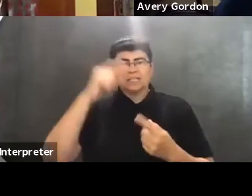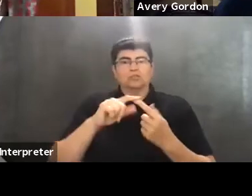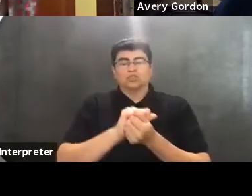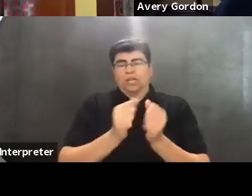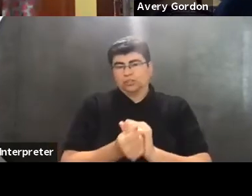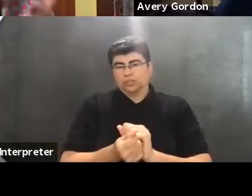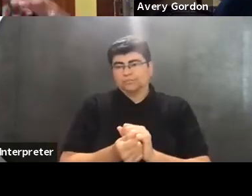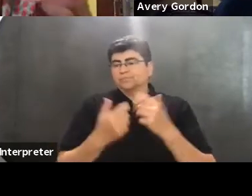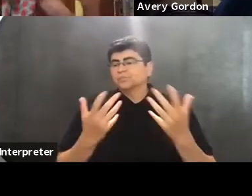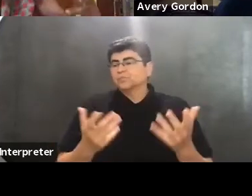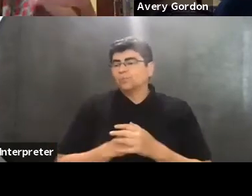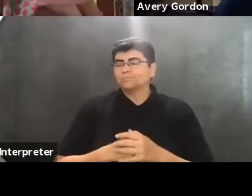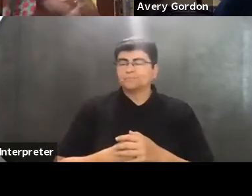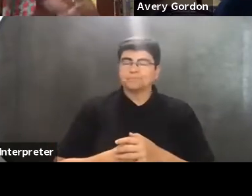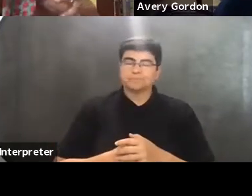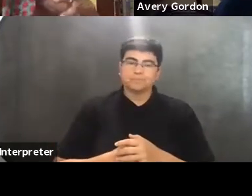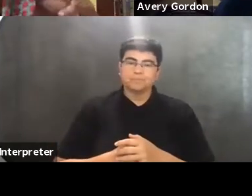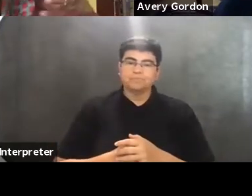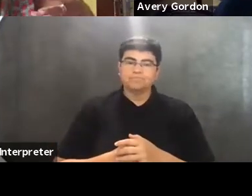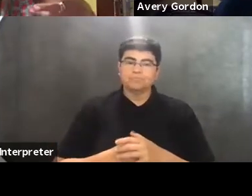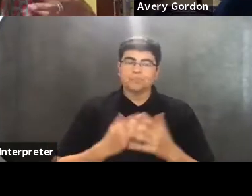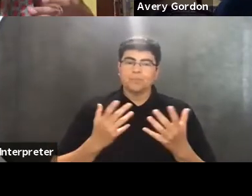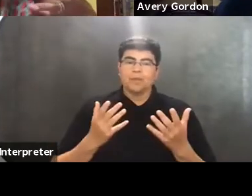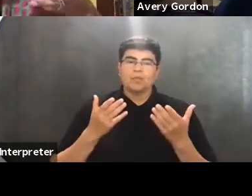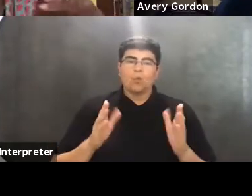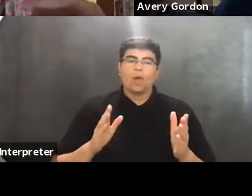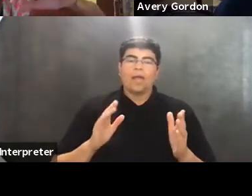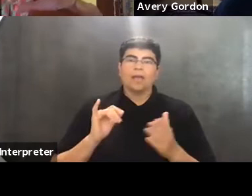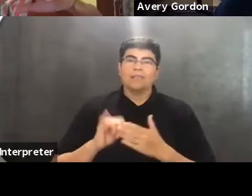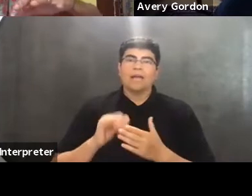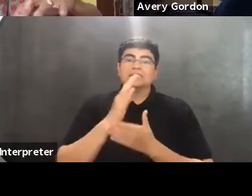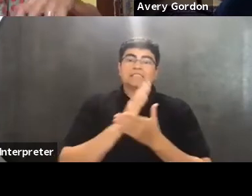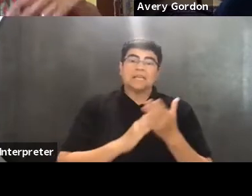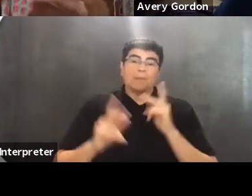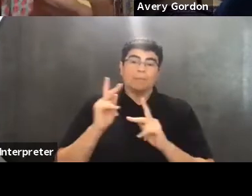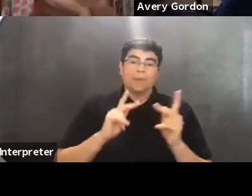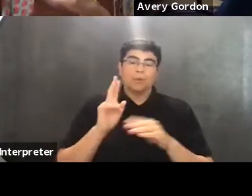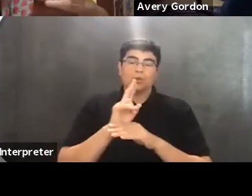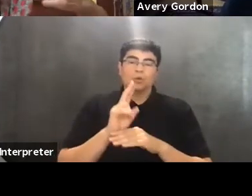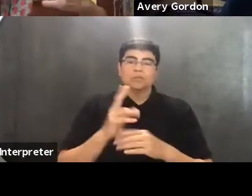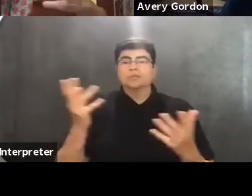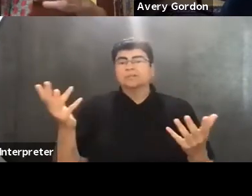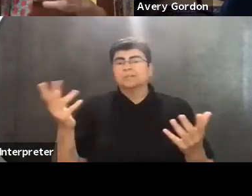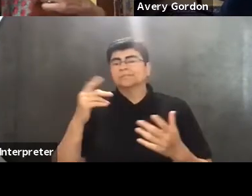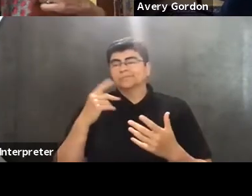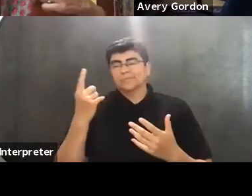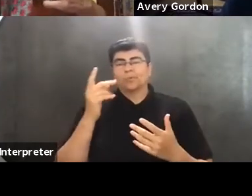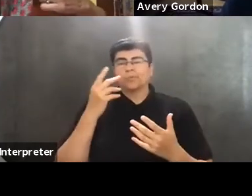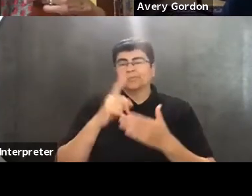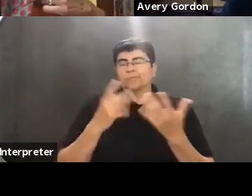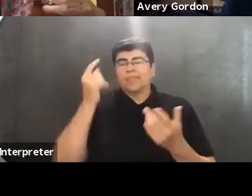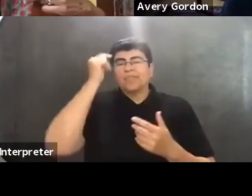So, you know, the way that some people use, you know, one of the theories that you